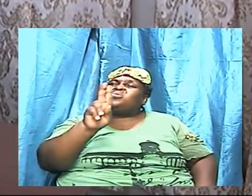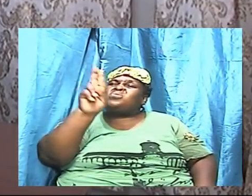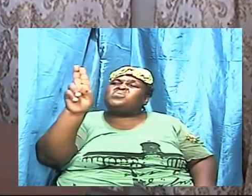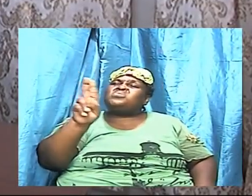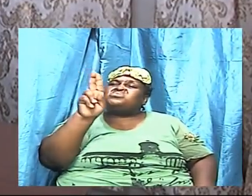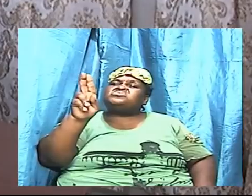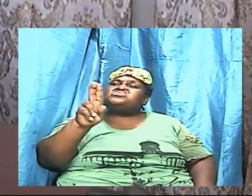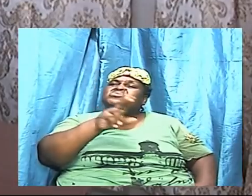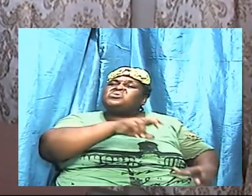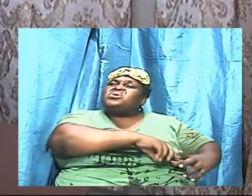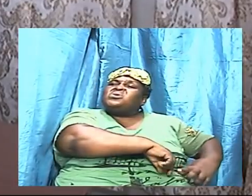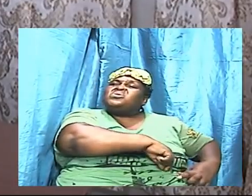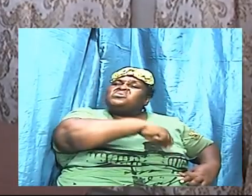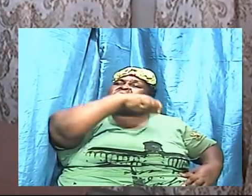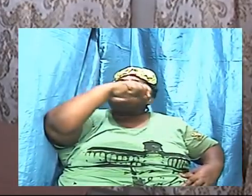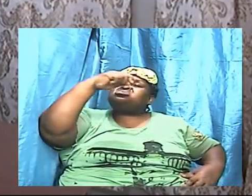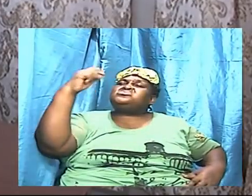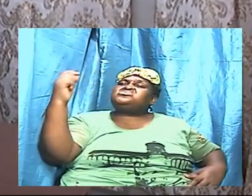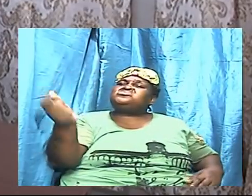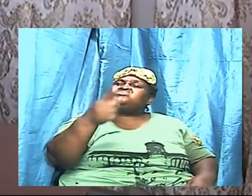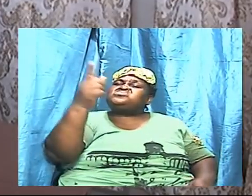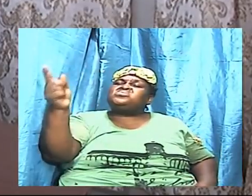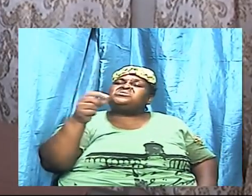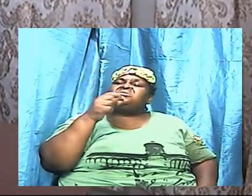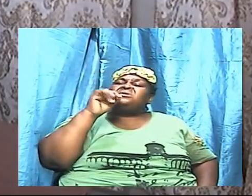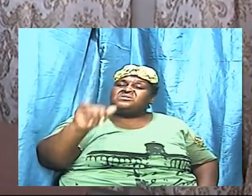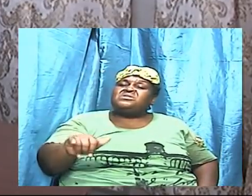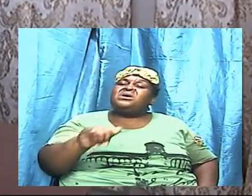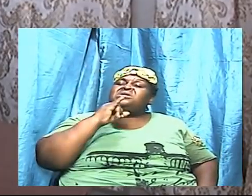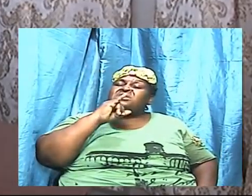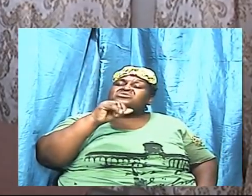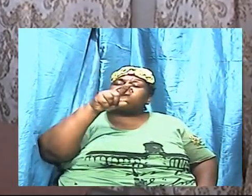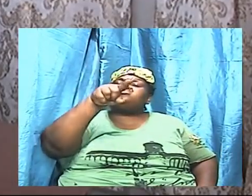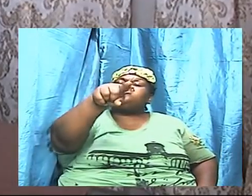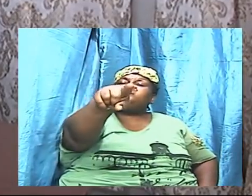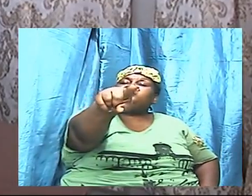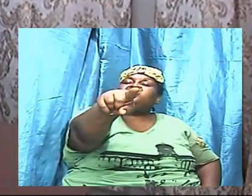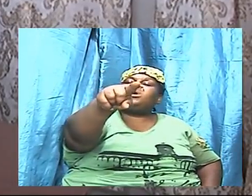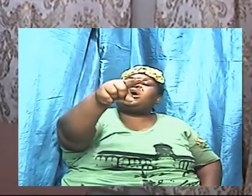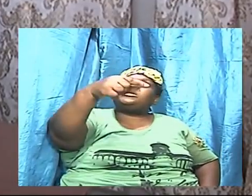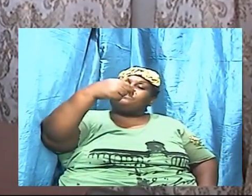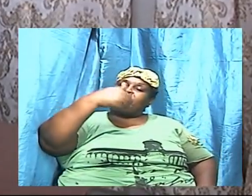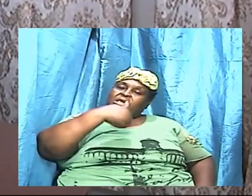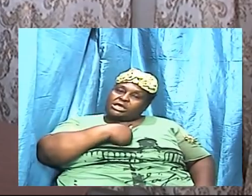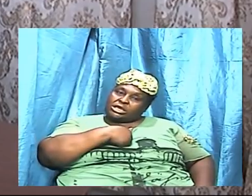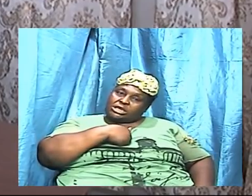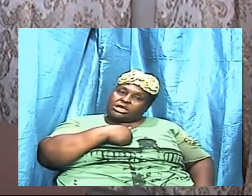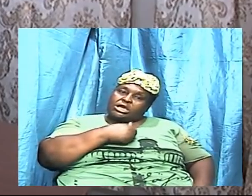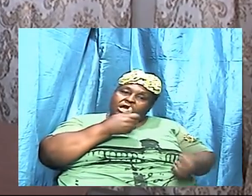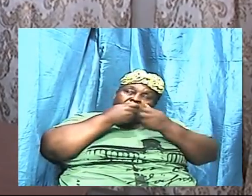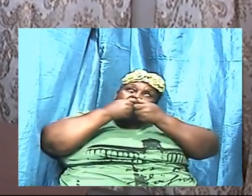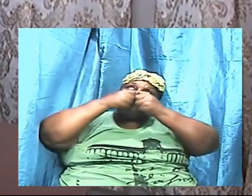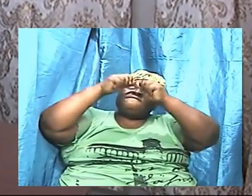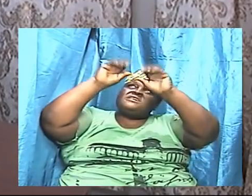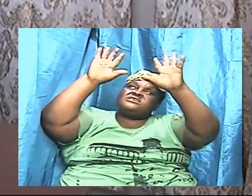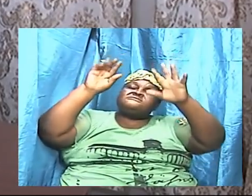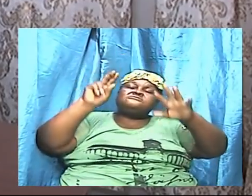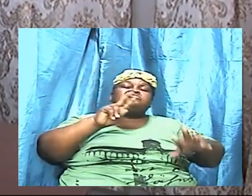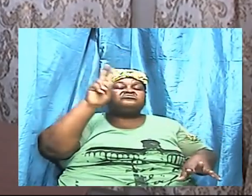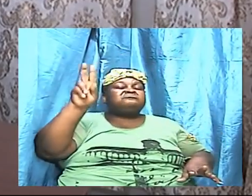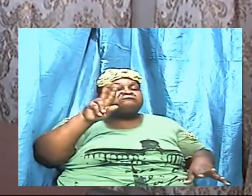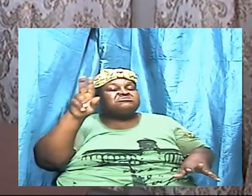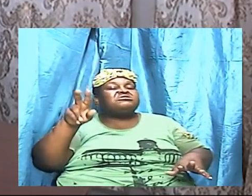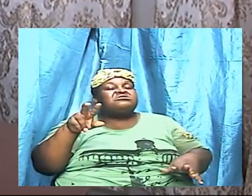by virtue of our confessing using verbalizing the